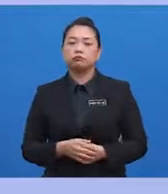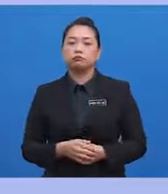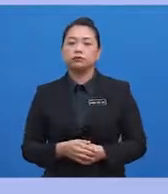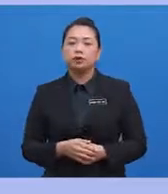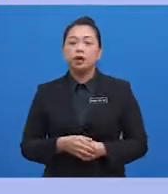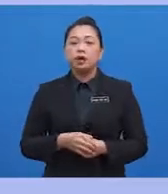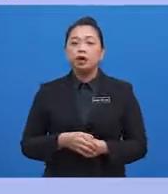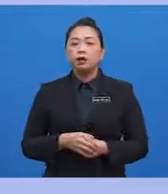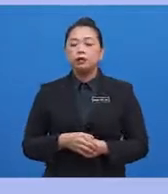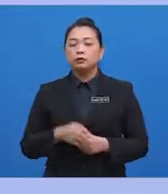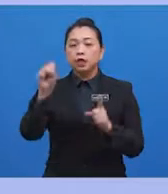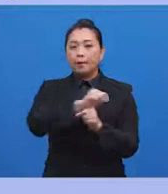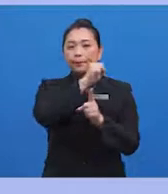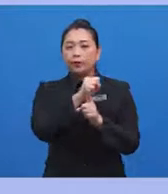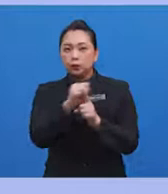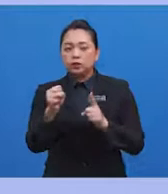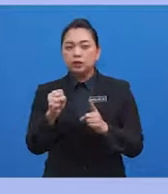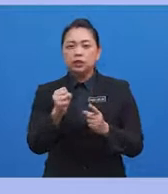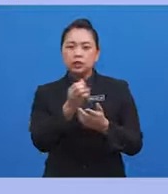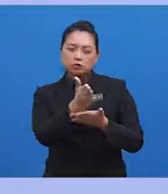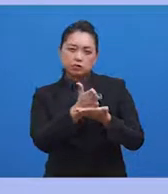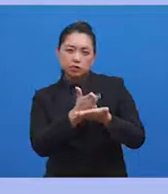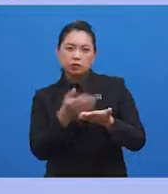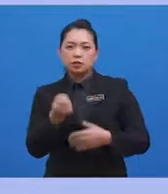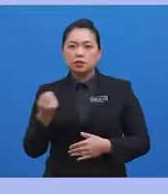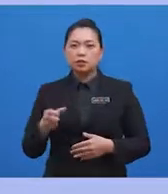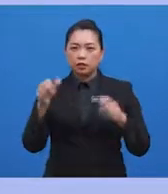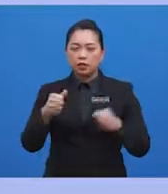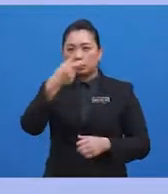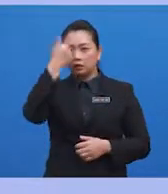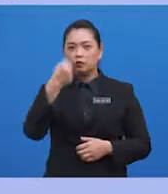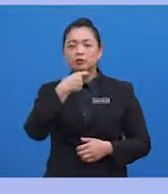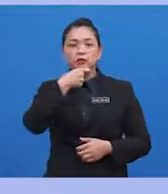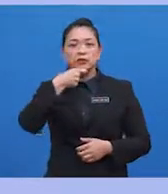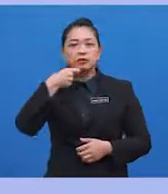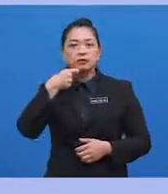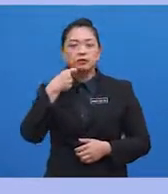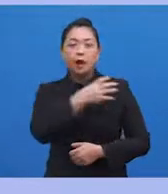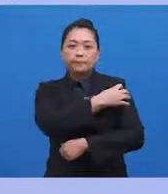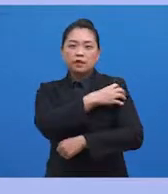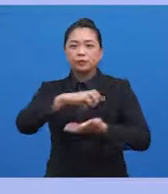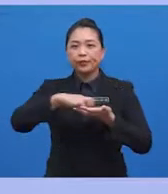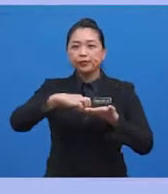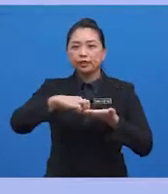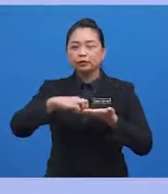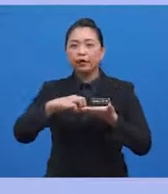Now, abusing certain substances can cause dehydration, muscle breakdown and increased body